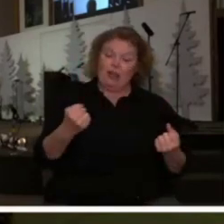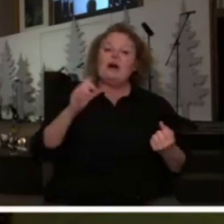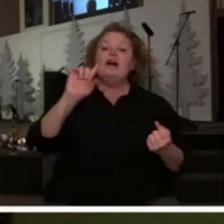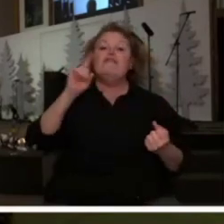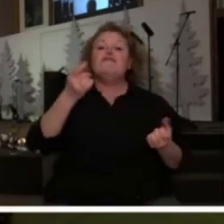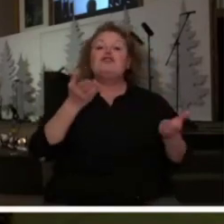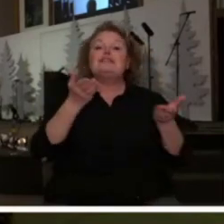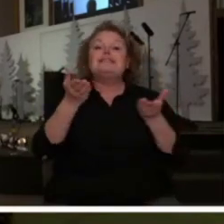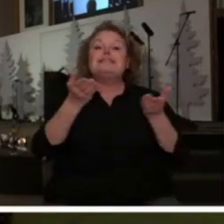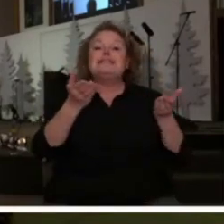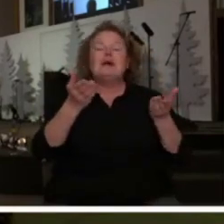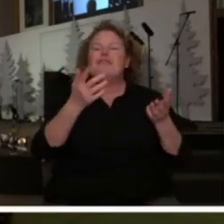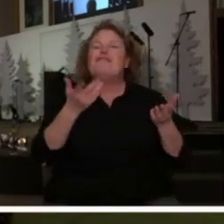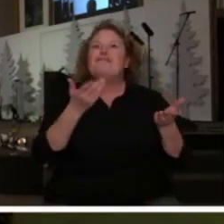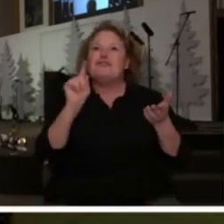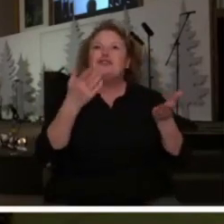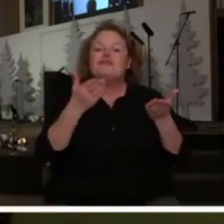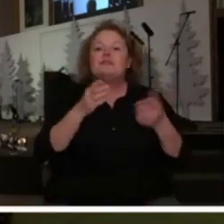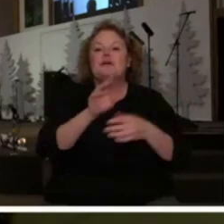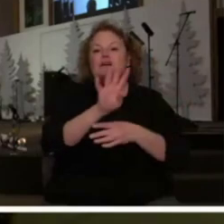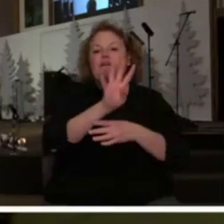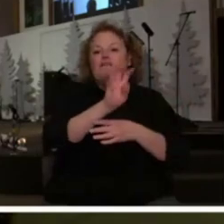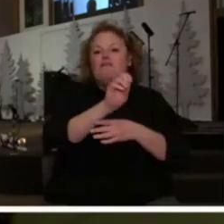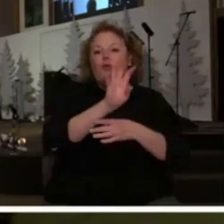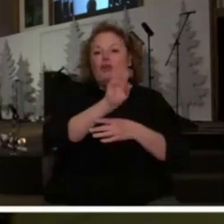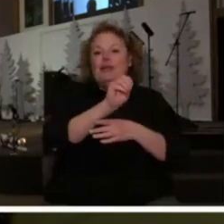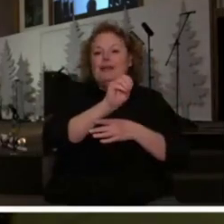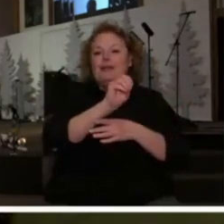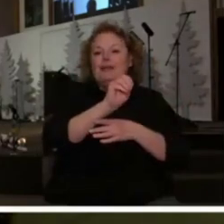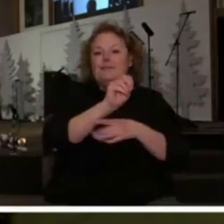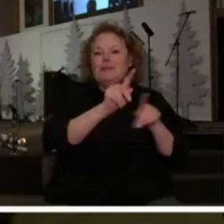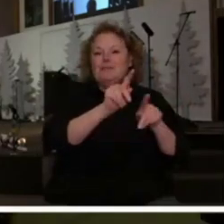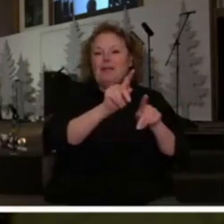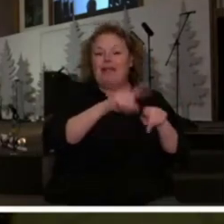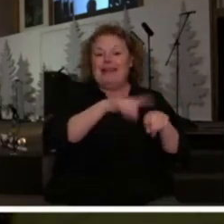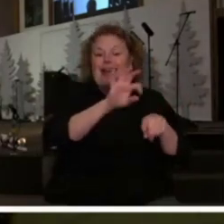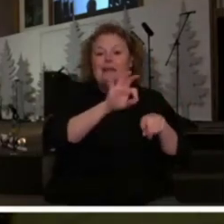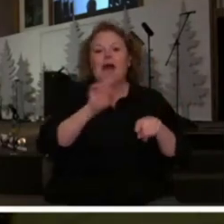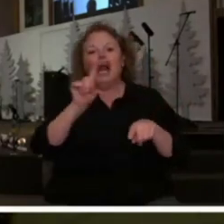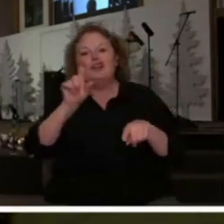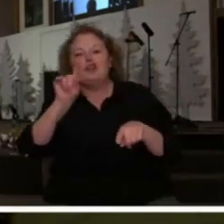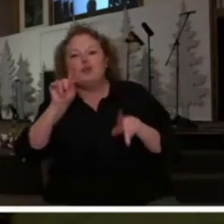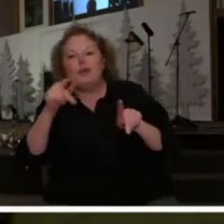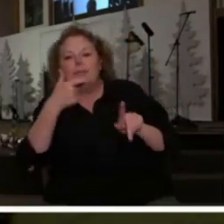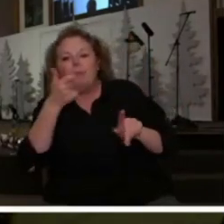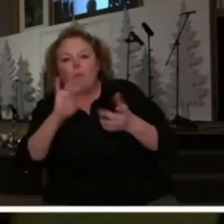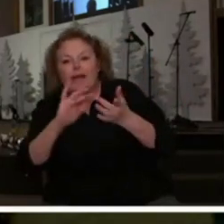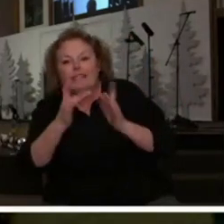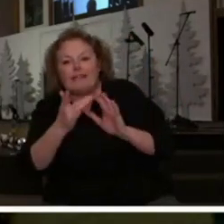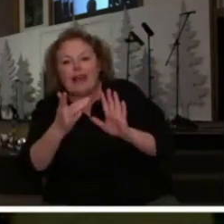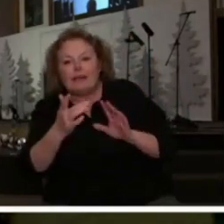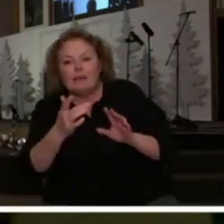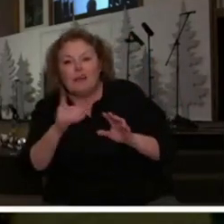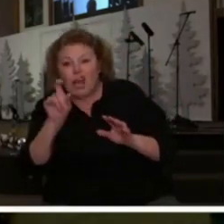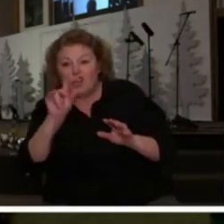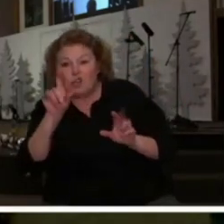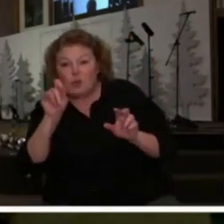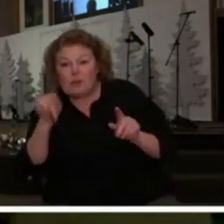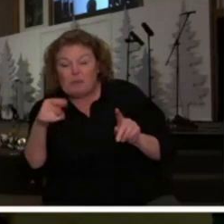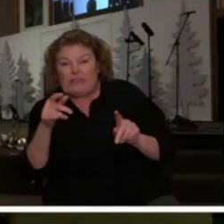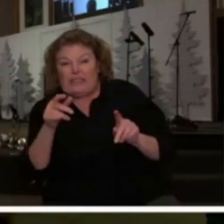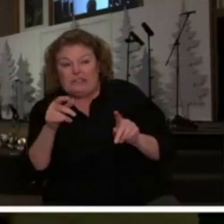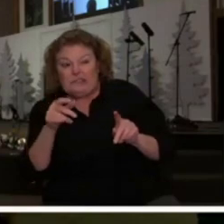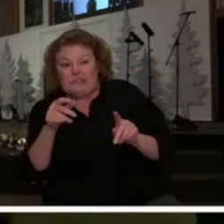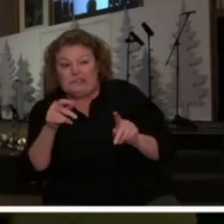week, we had 40 people here and 160 people that joined us online. So there were four times as many people that were saying, You know what? I think I'm just going to watch online